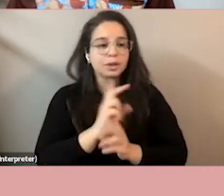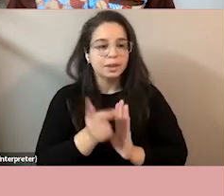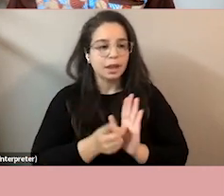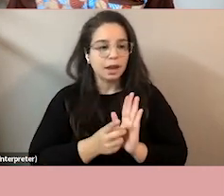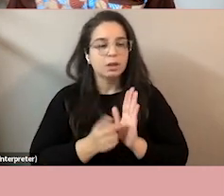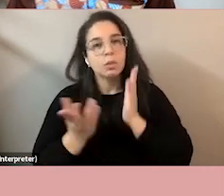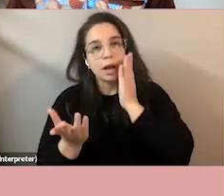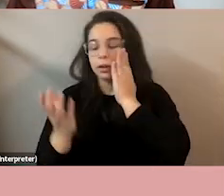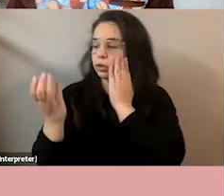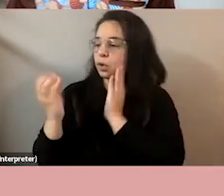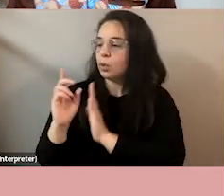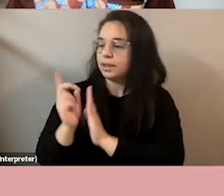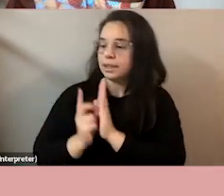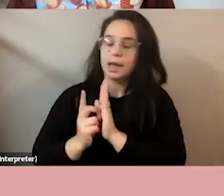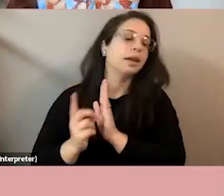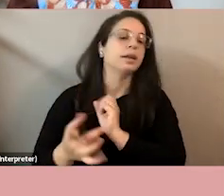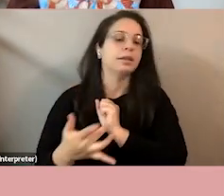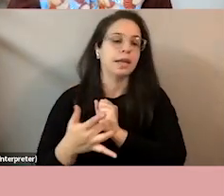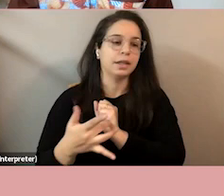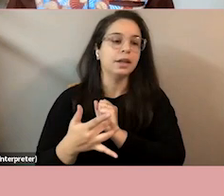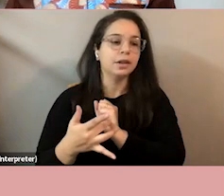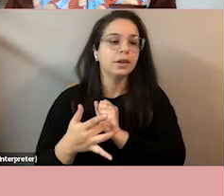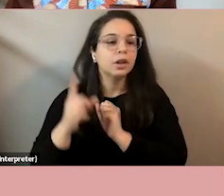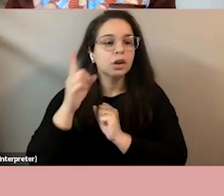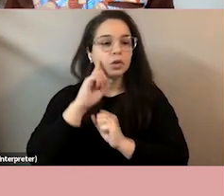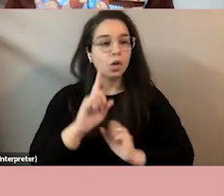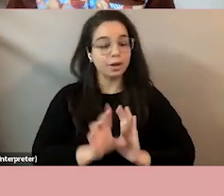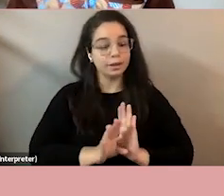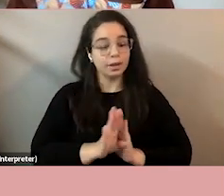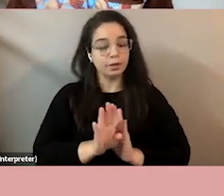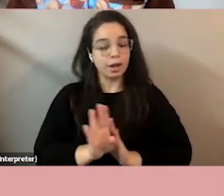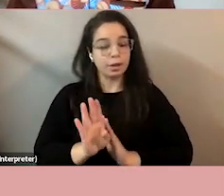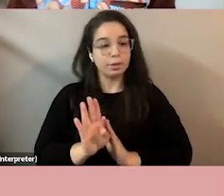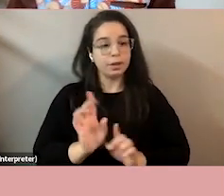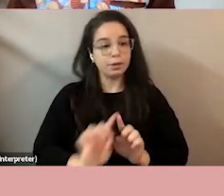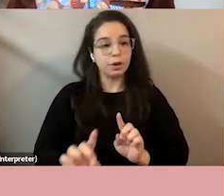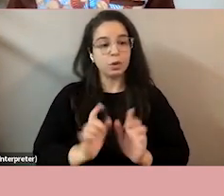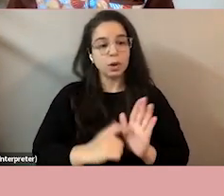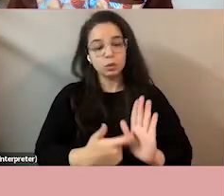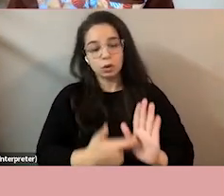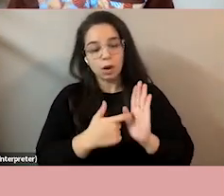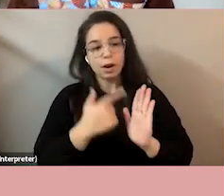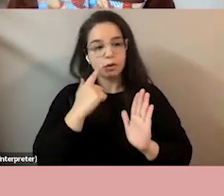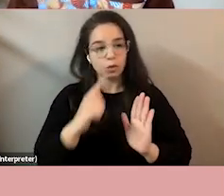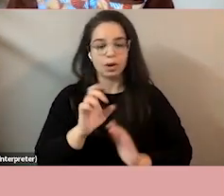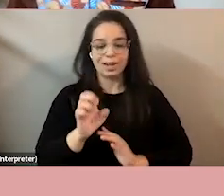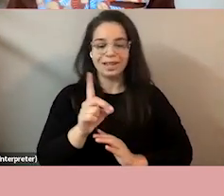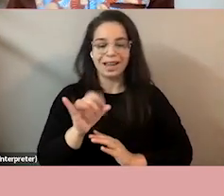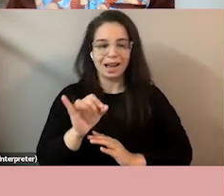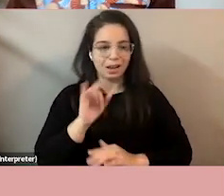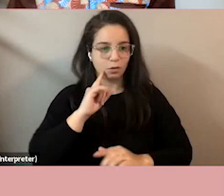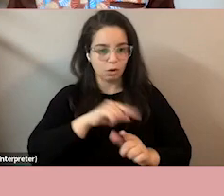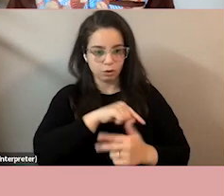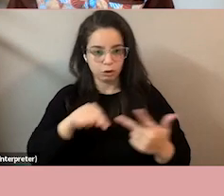co-design method in order to develop the priorities around edi of the universities we've had over